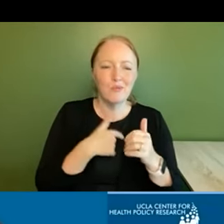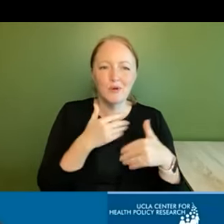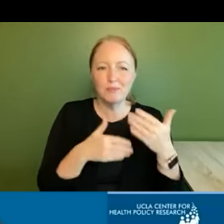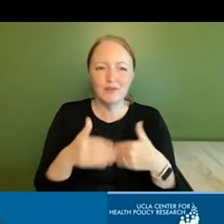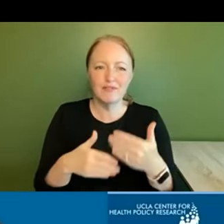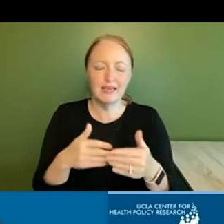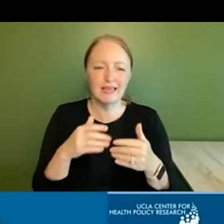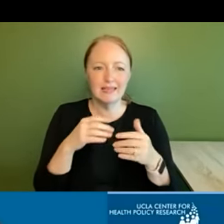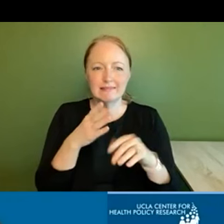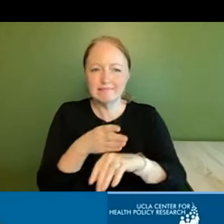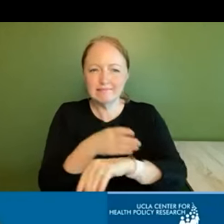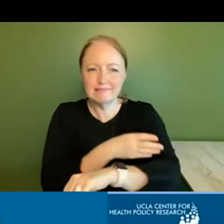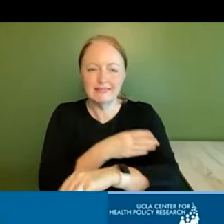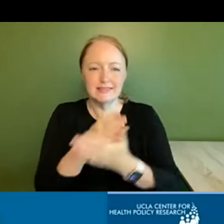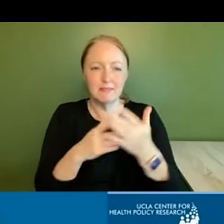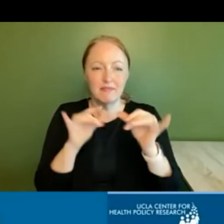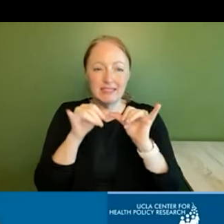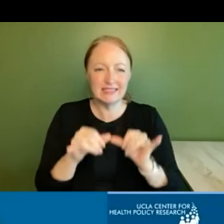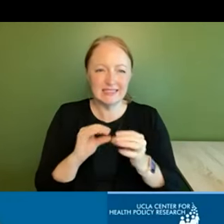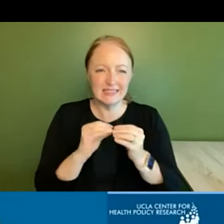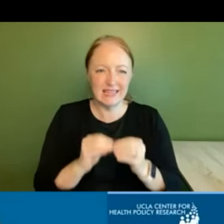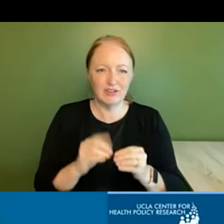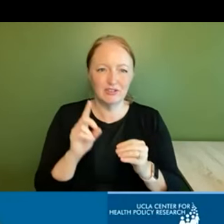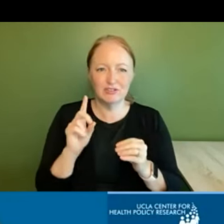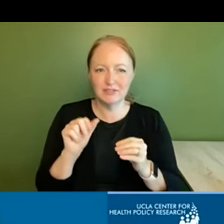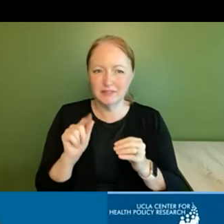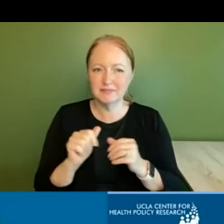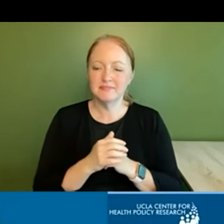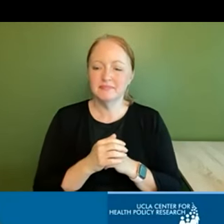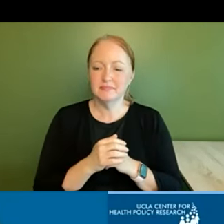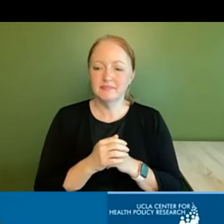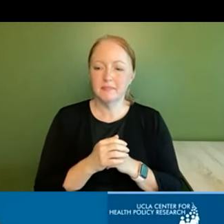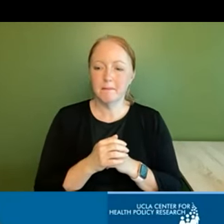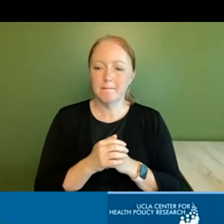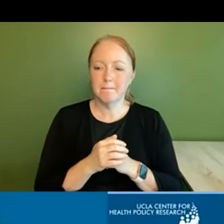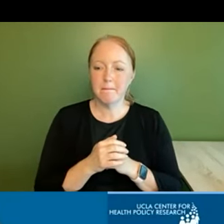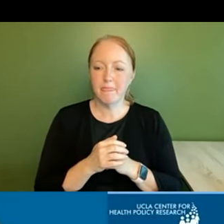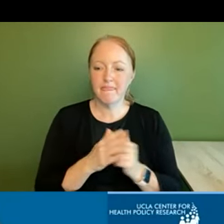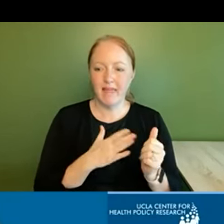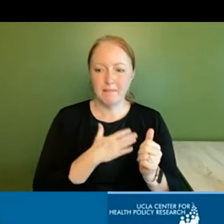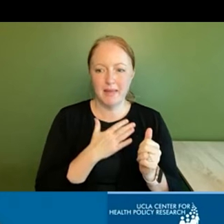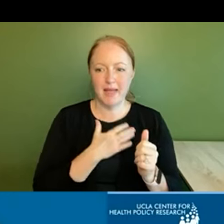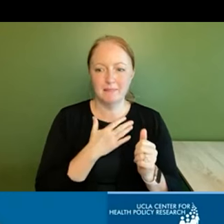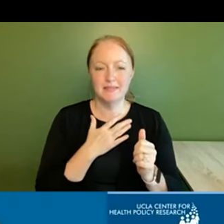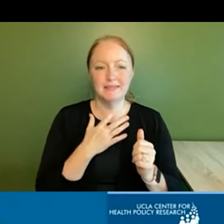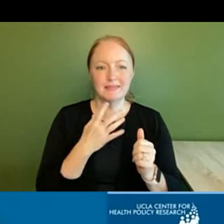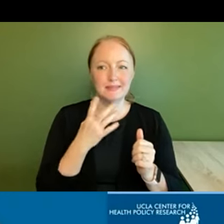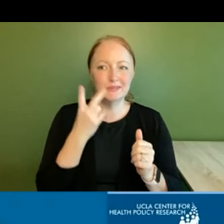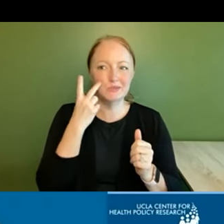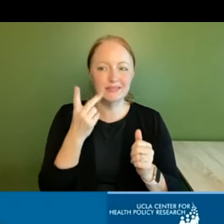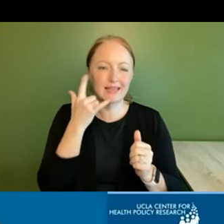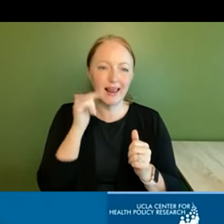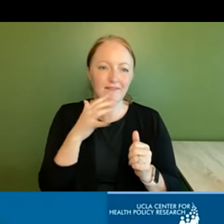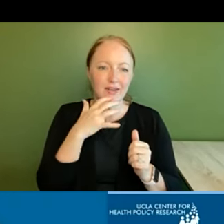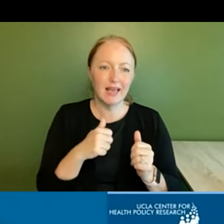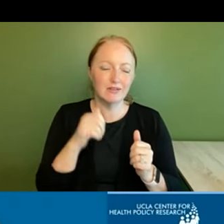the needle on some of these indicators and i'm i'm really glad to see that um the california